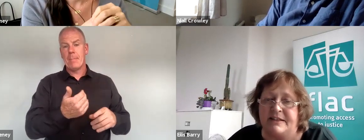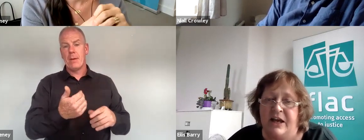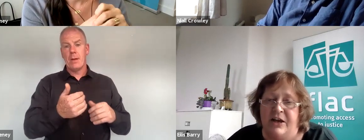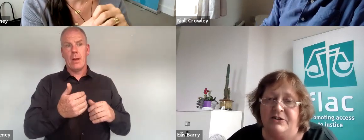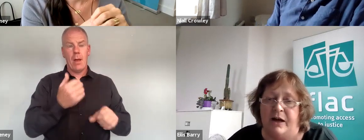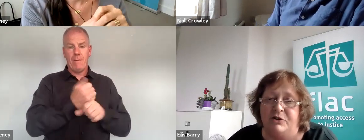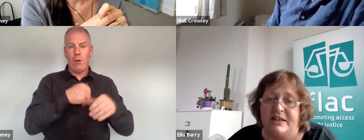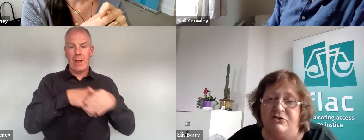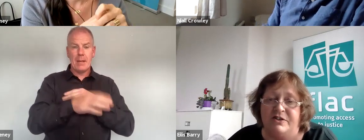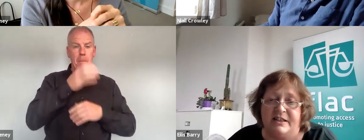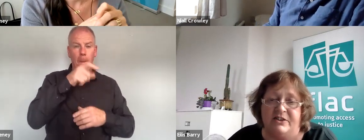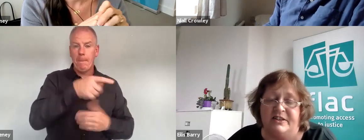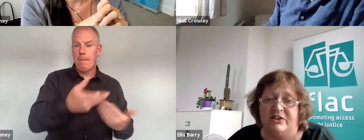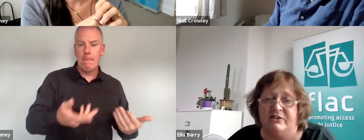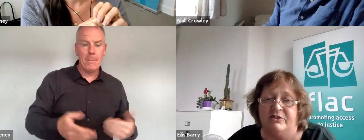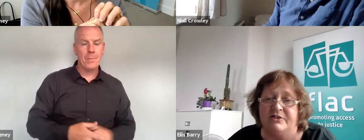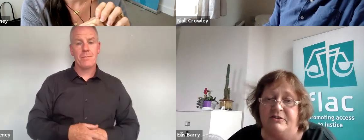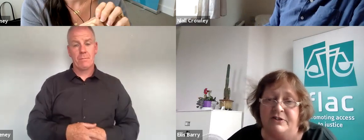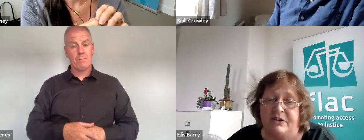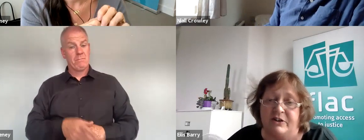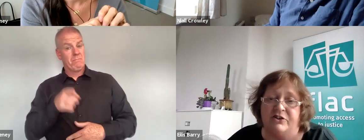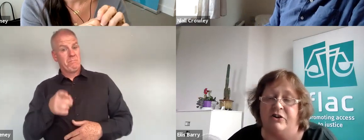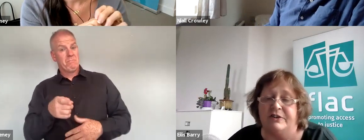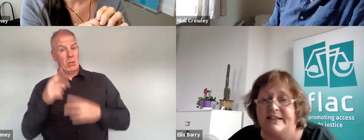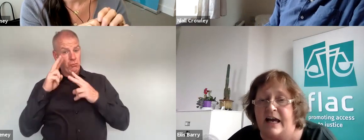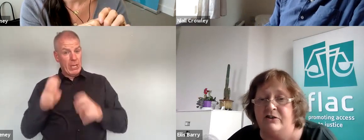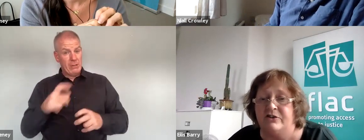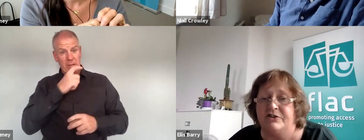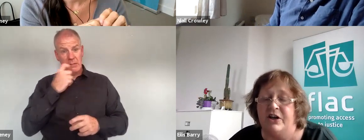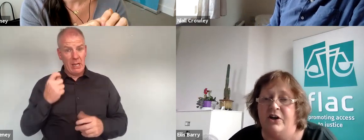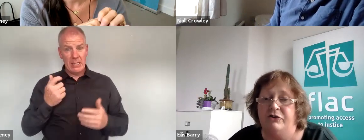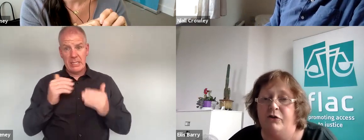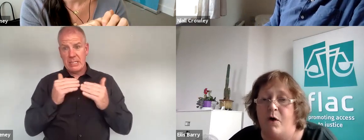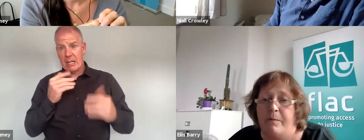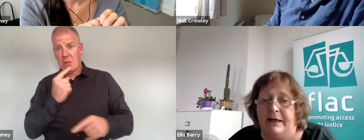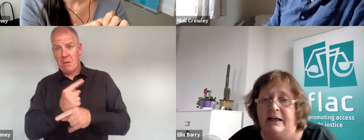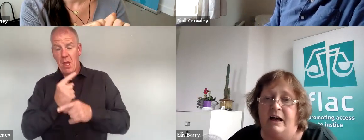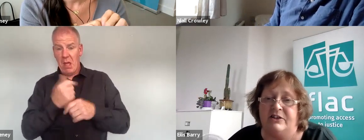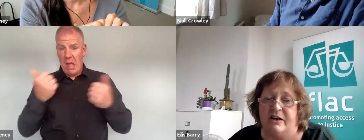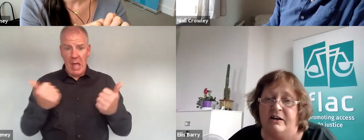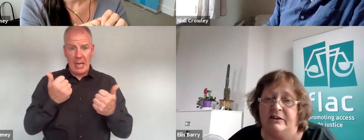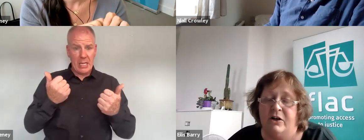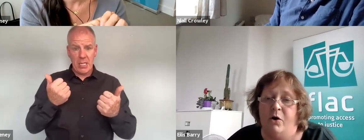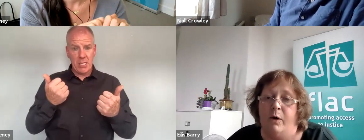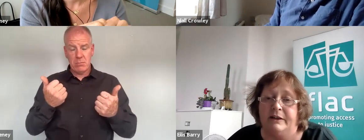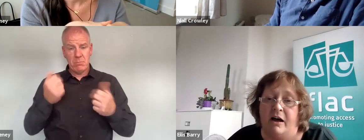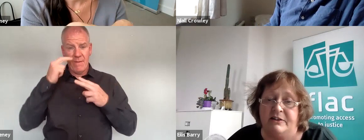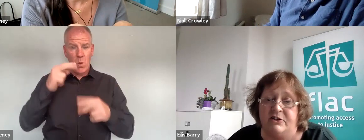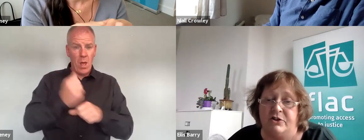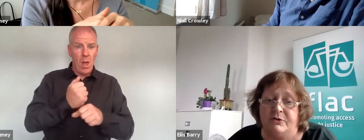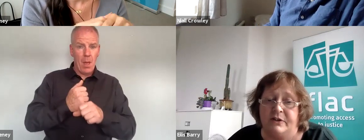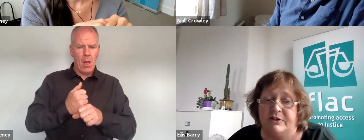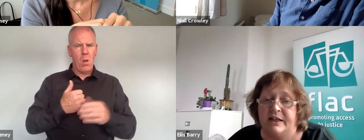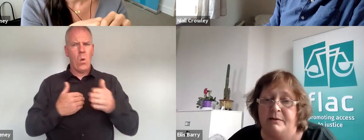premises so I'm just interested does the research or the standards throw up any light on what